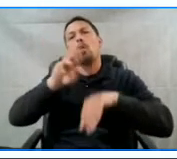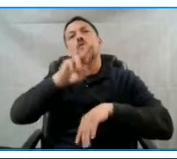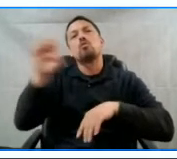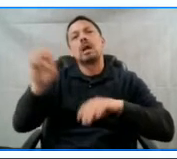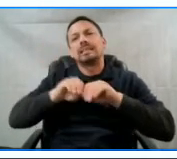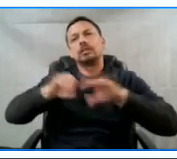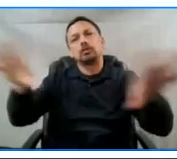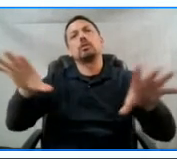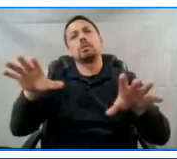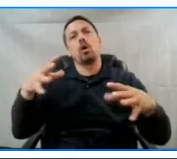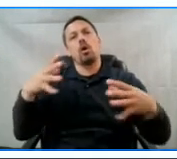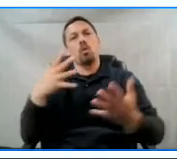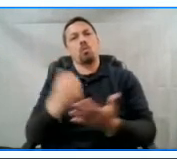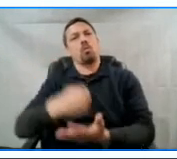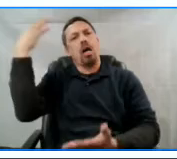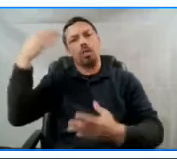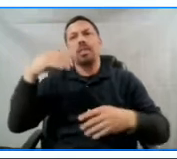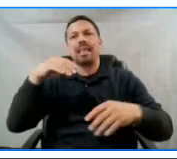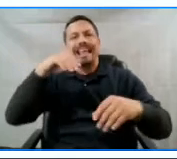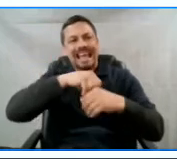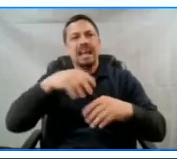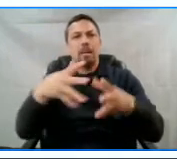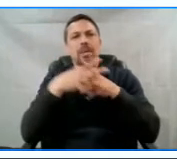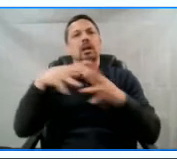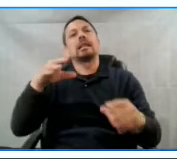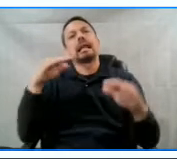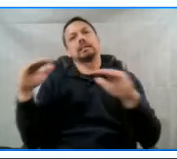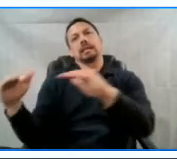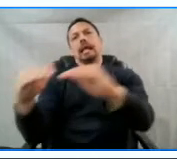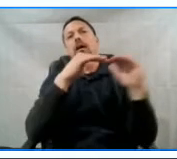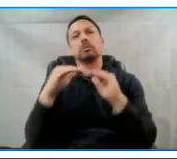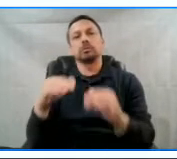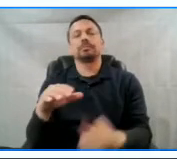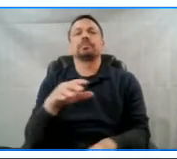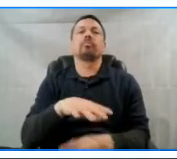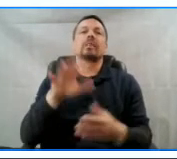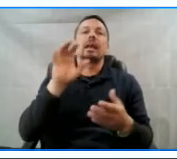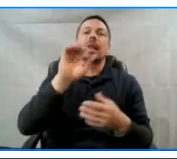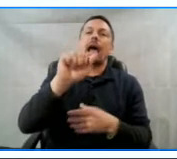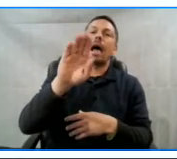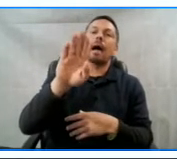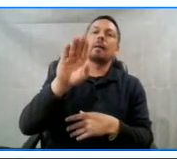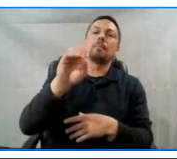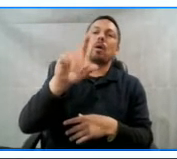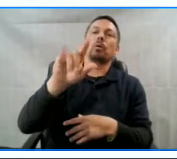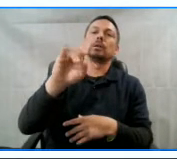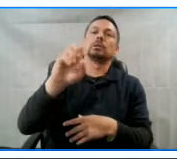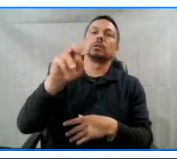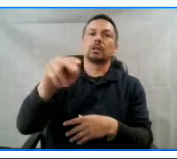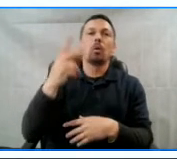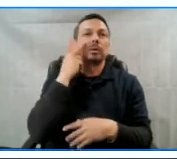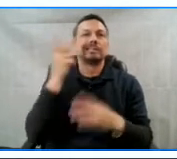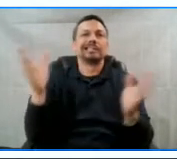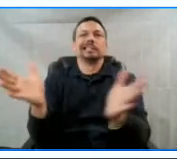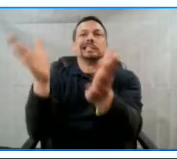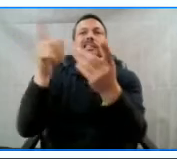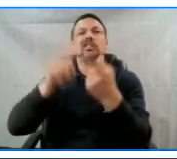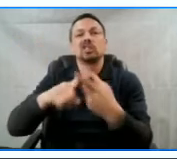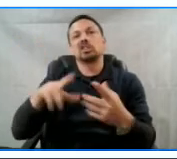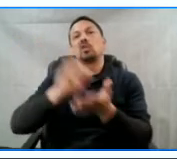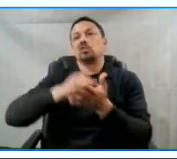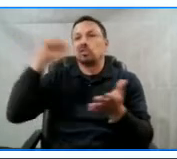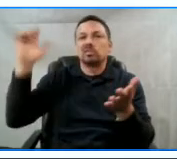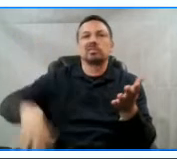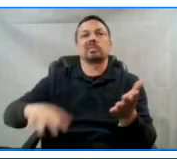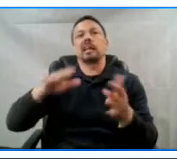America that is equitable and just. And three, abolition. We see continued push to dismantle the systems that